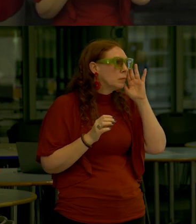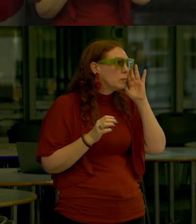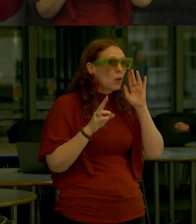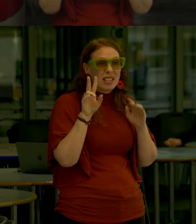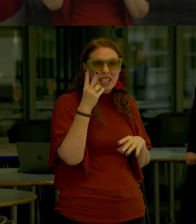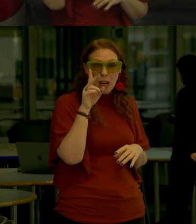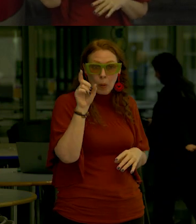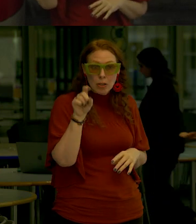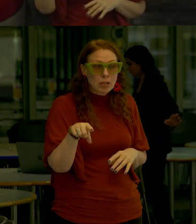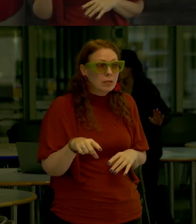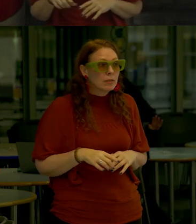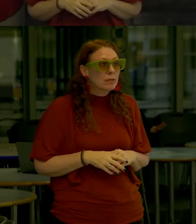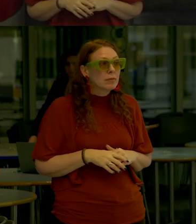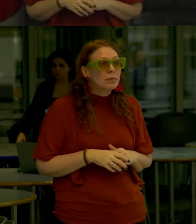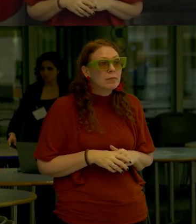you had a second question